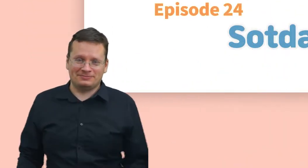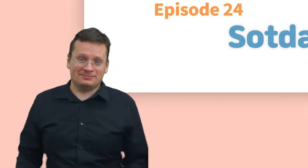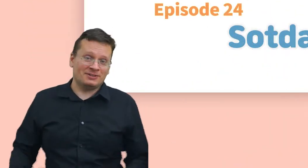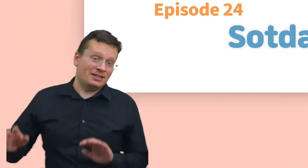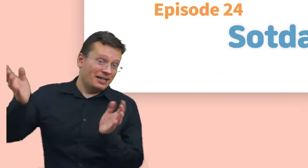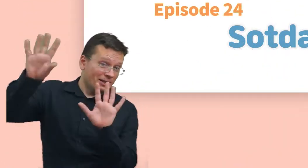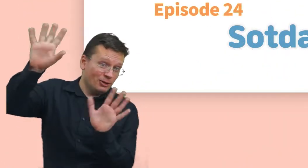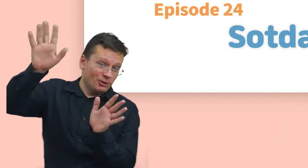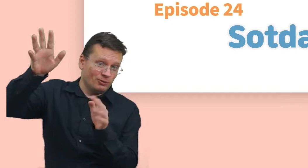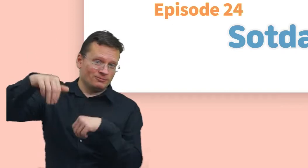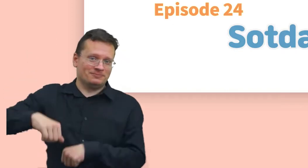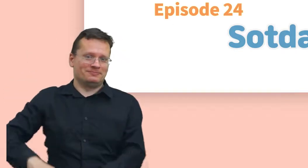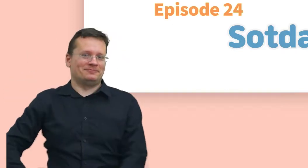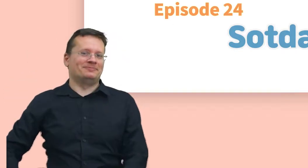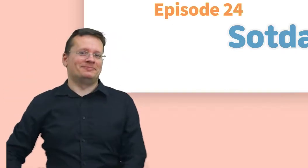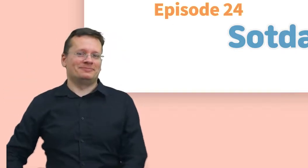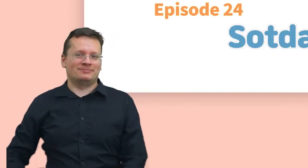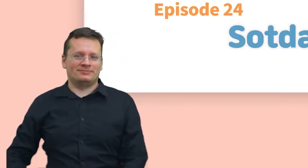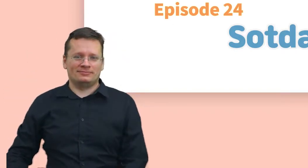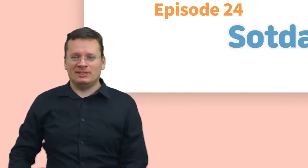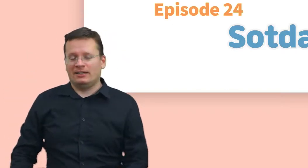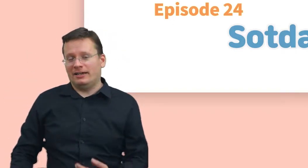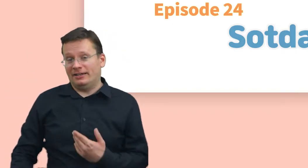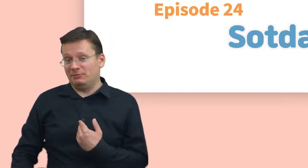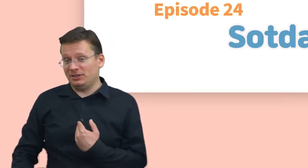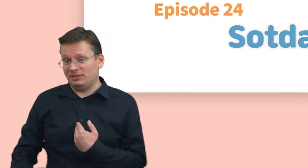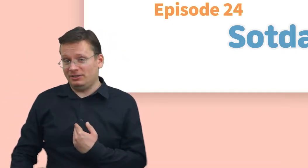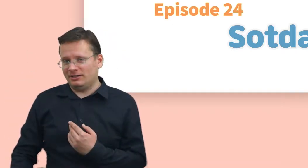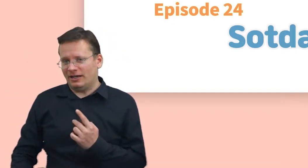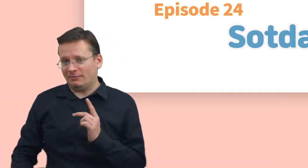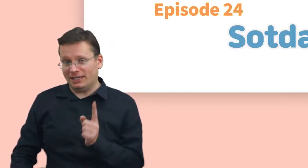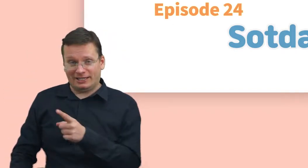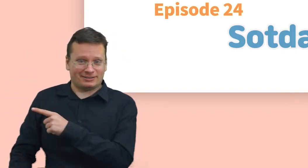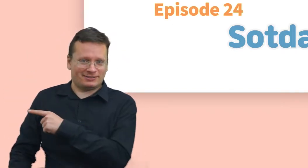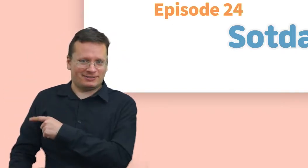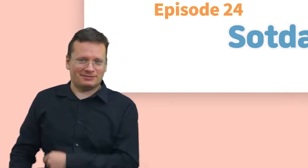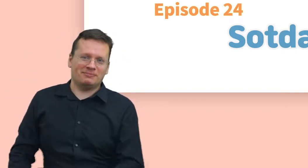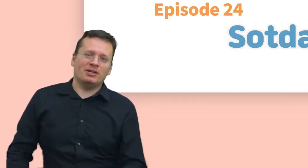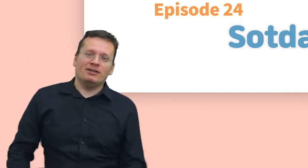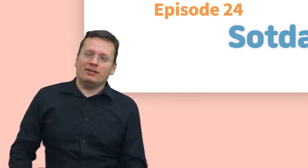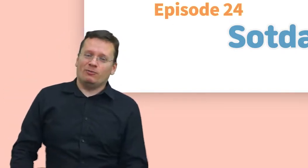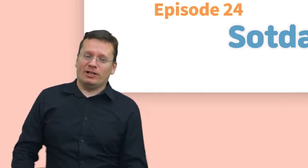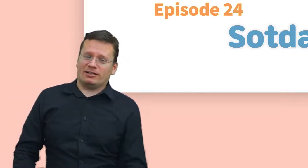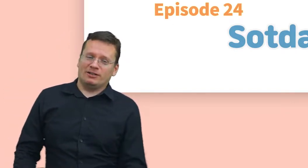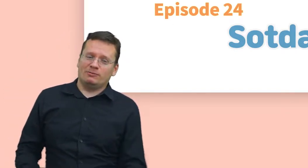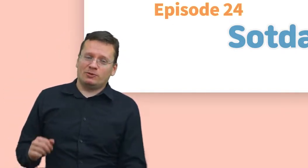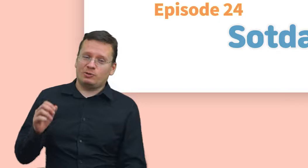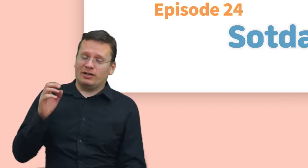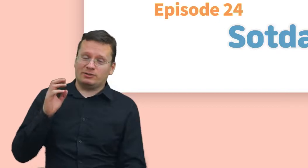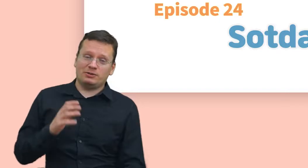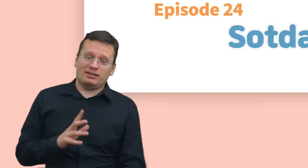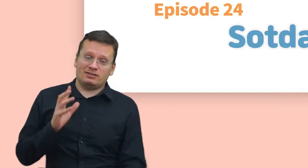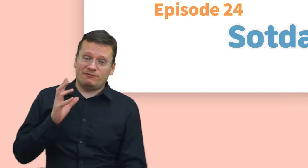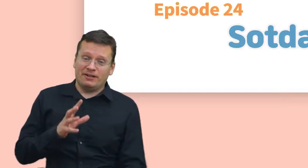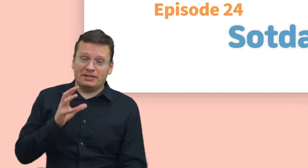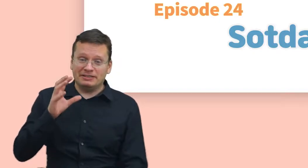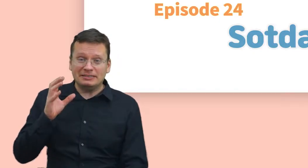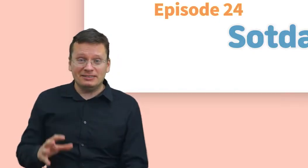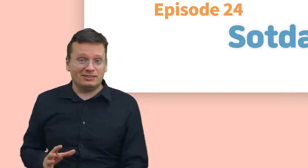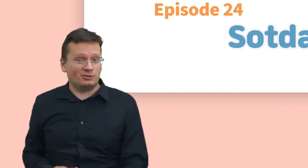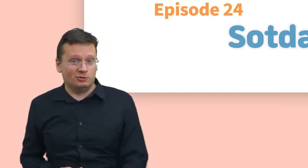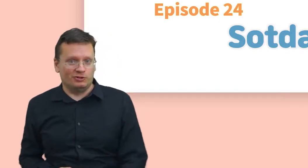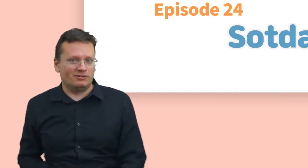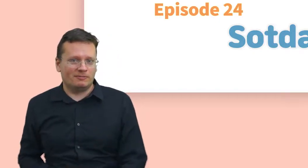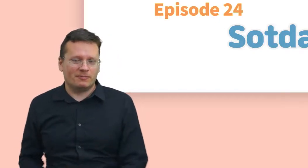Hello. Hello. I'm Kay. And me, I'm Alex. Welcome to our today's fun